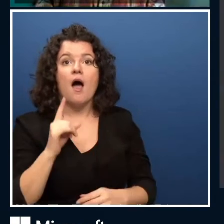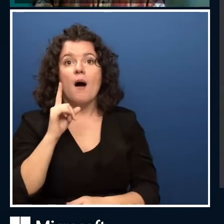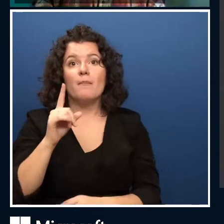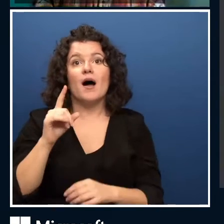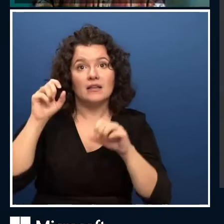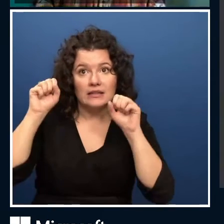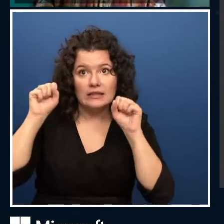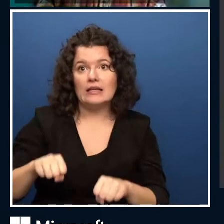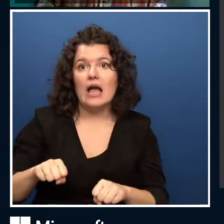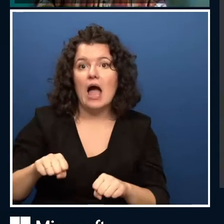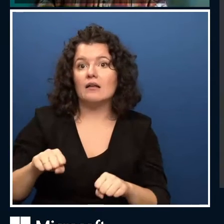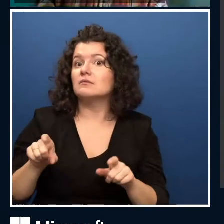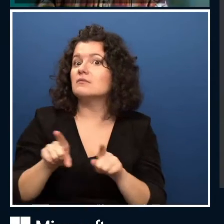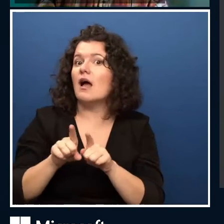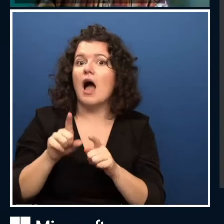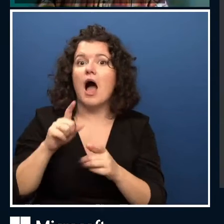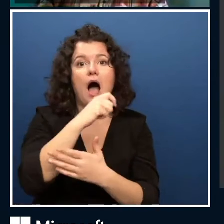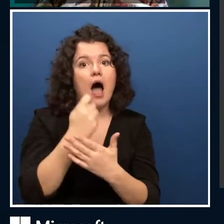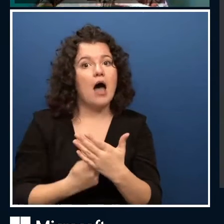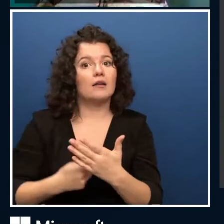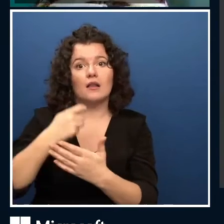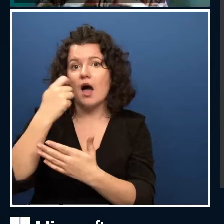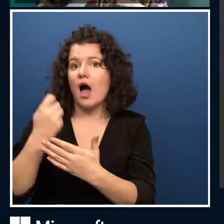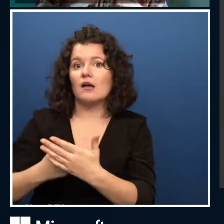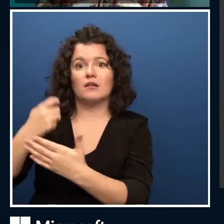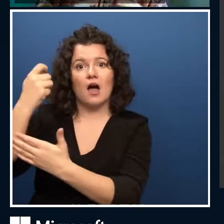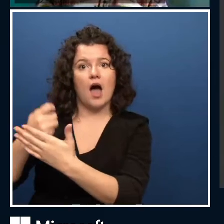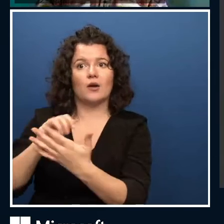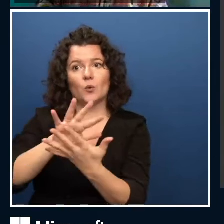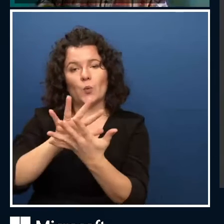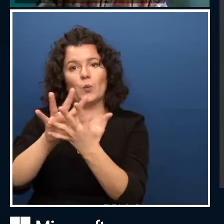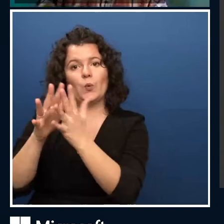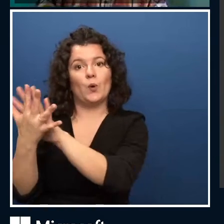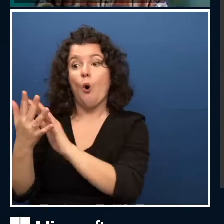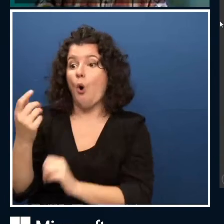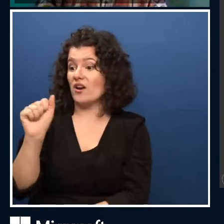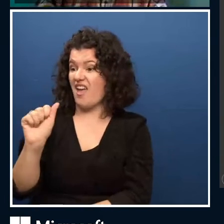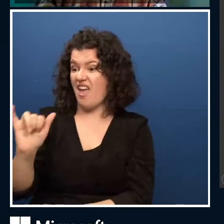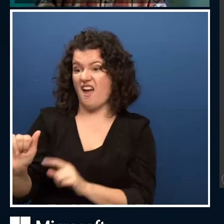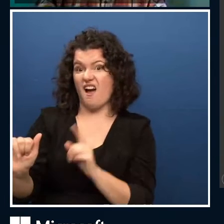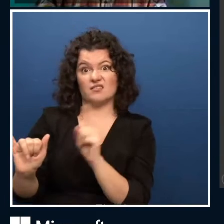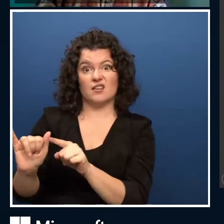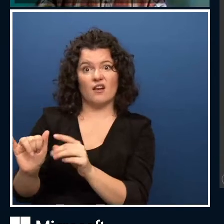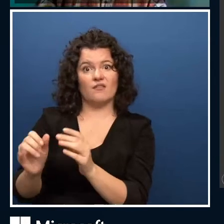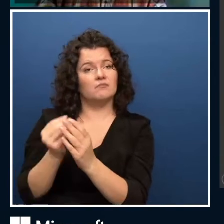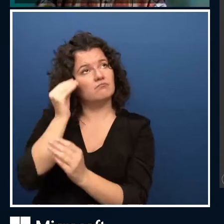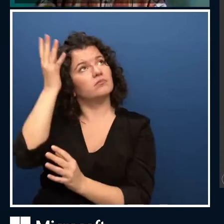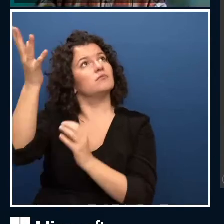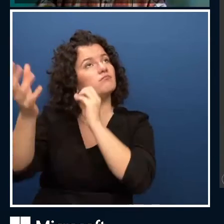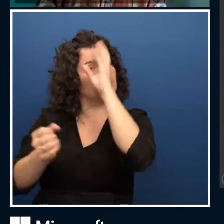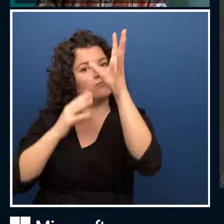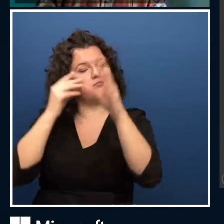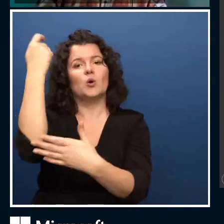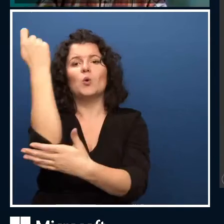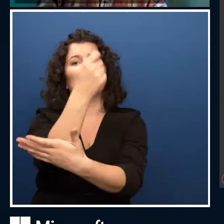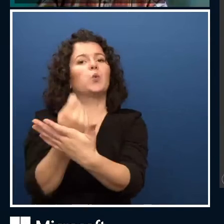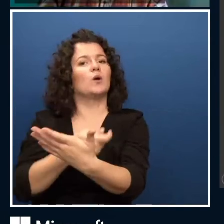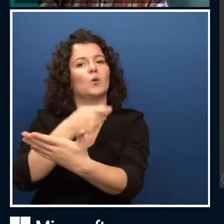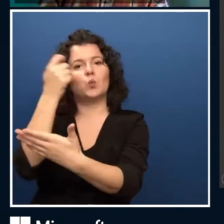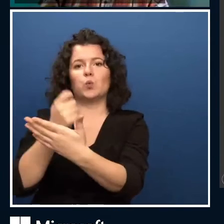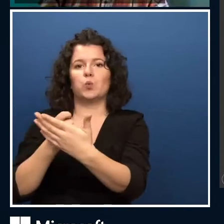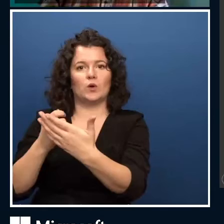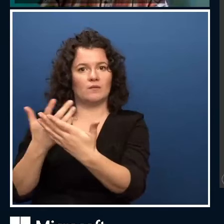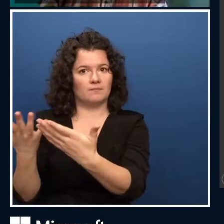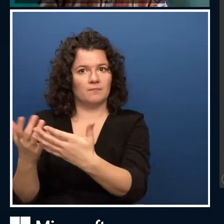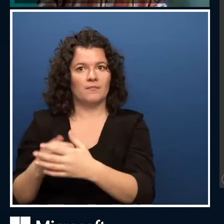themselves. We can show the neural network a lot of pieces of art, lot of portraits in this case, or a lot of pictures of flowers